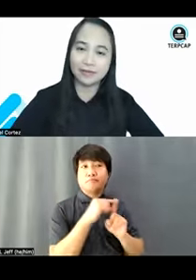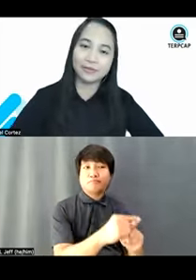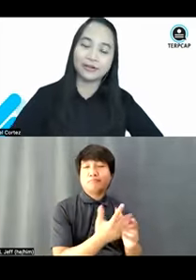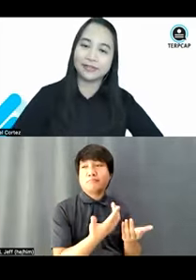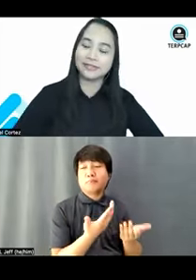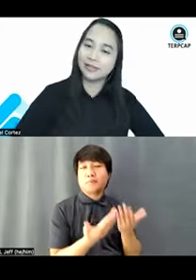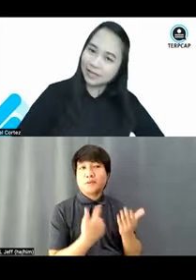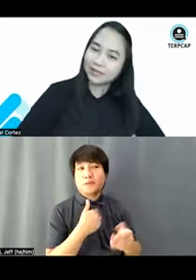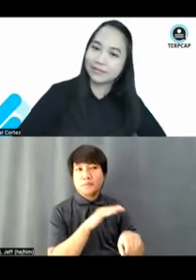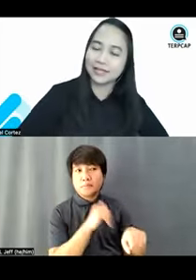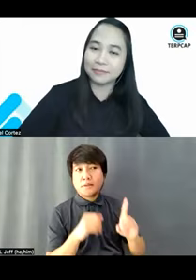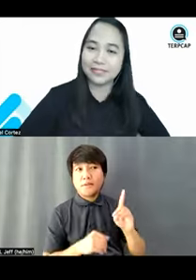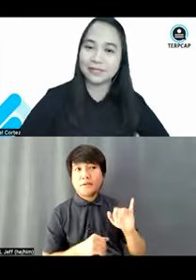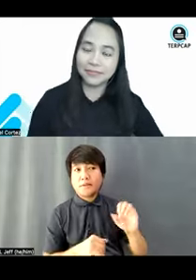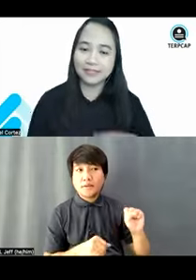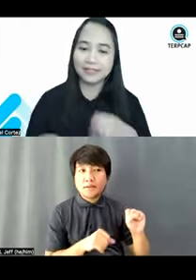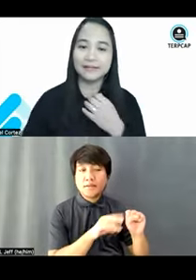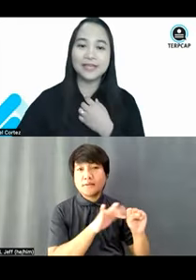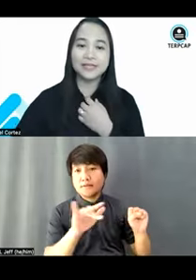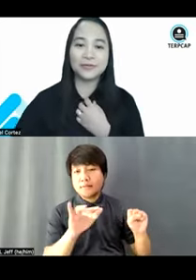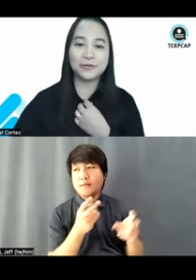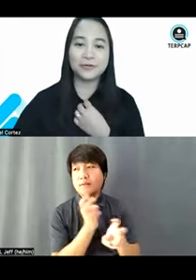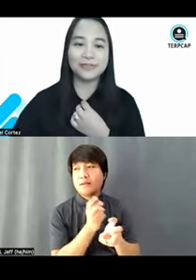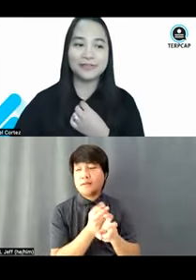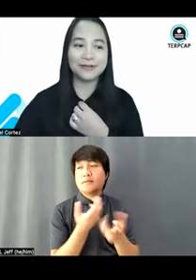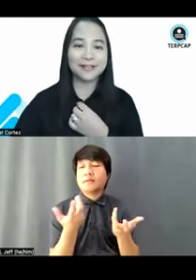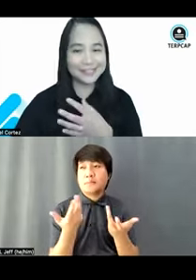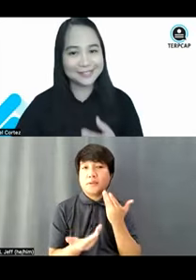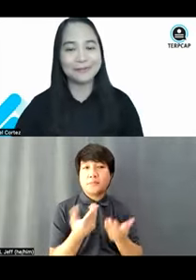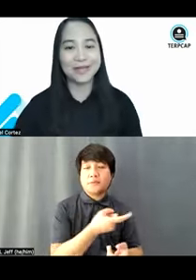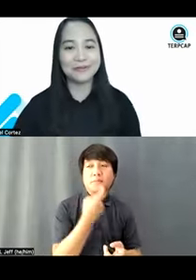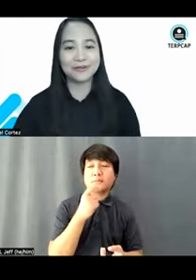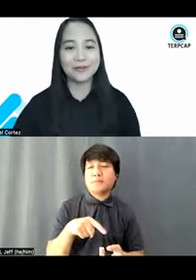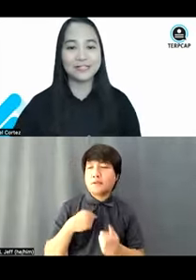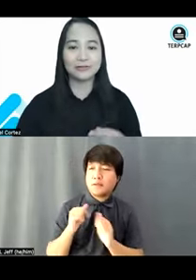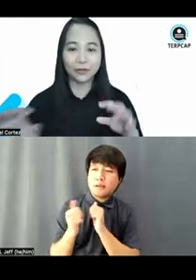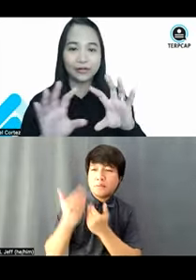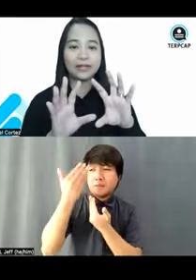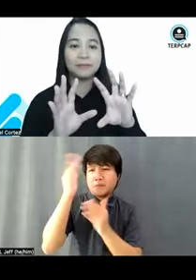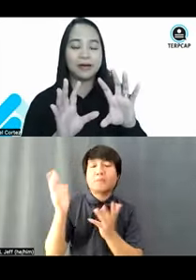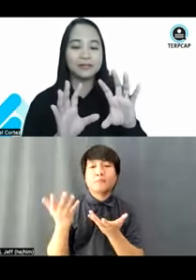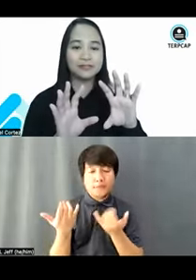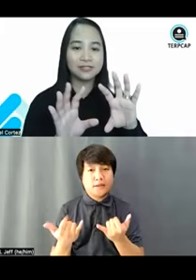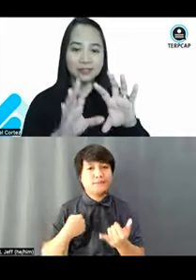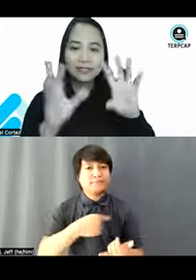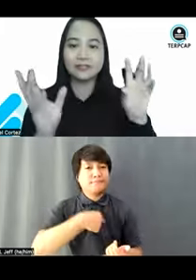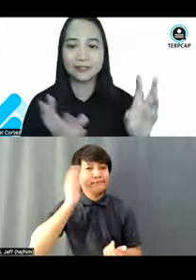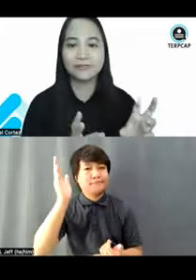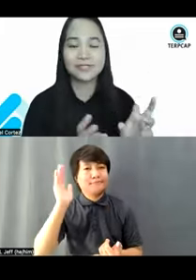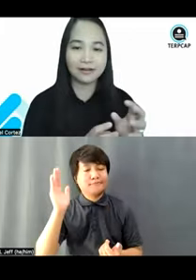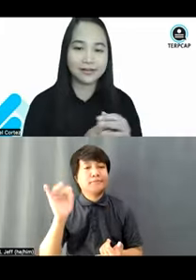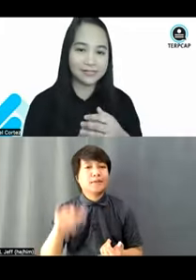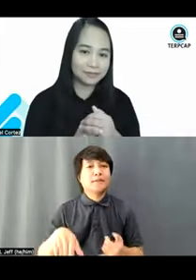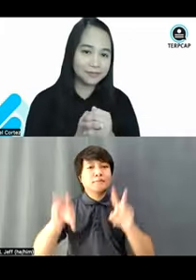this, him or her this, you know, this type of disability. So, well, this is why we are going to learn about certain